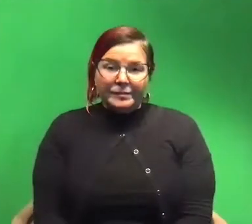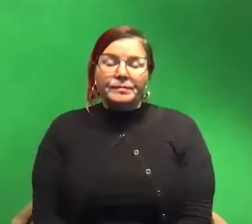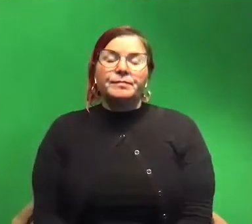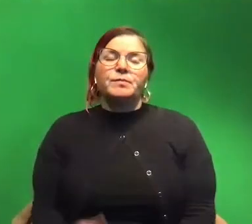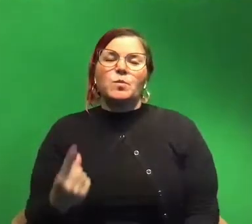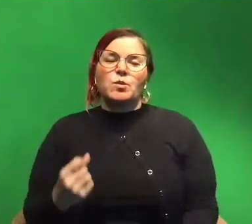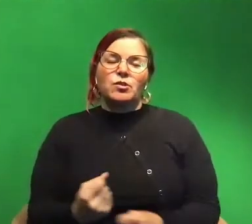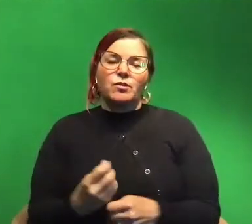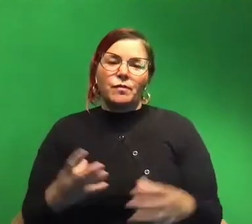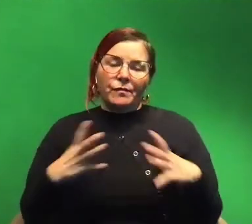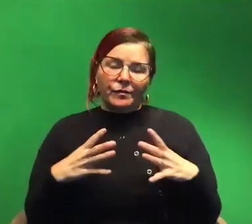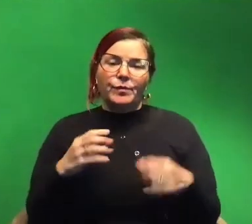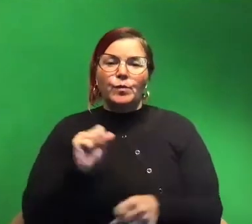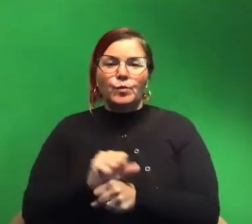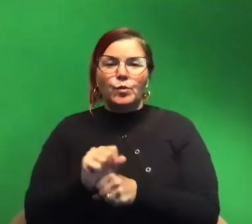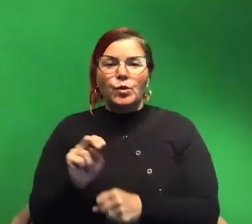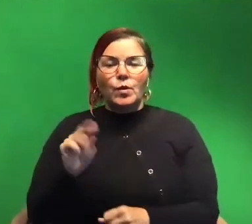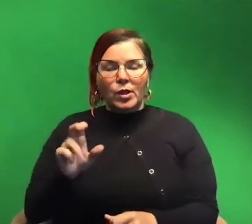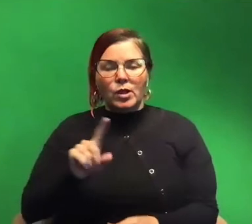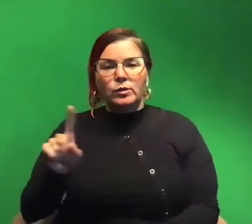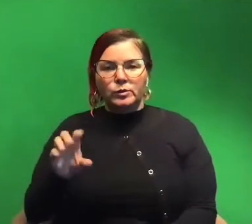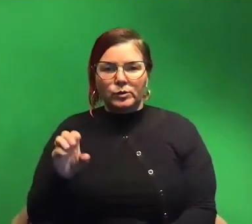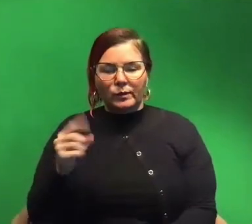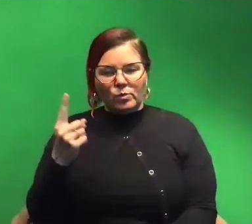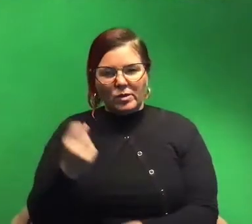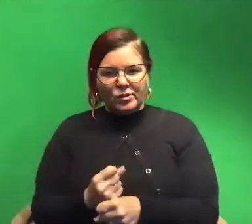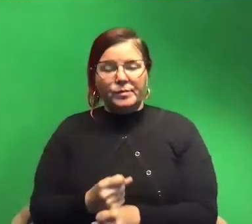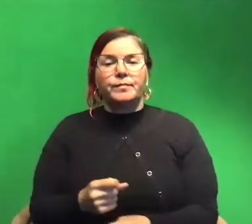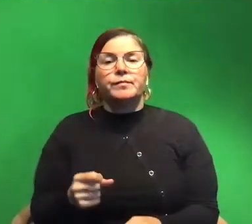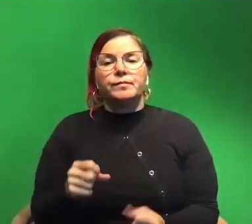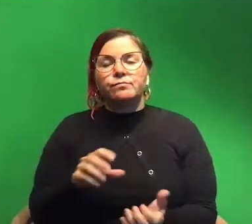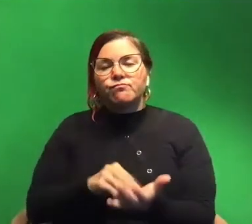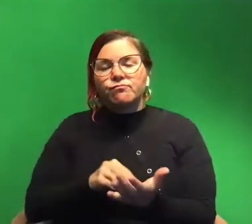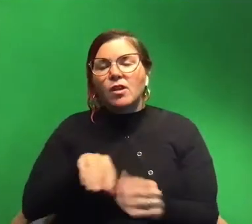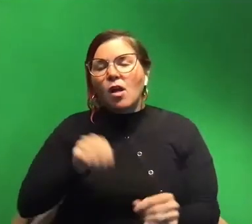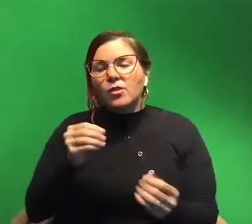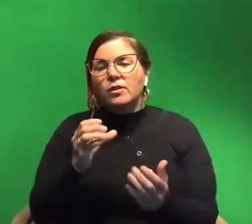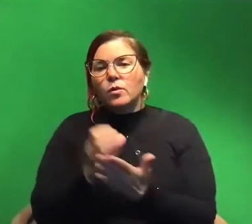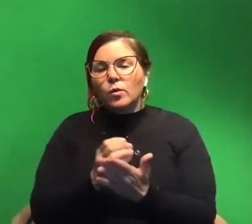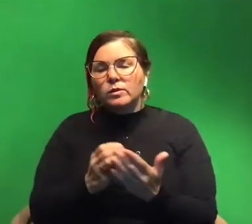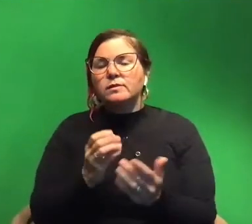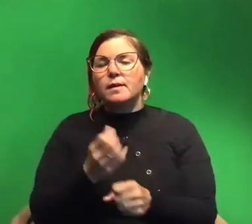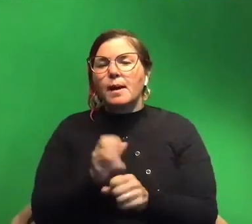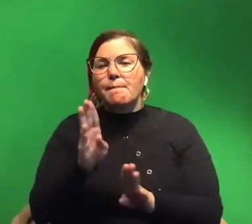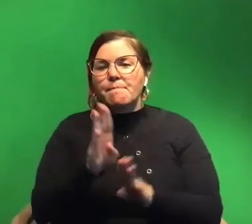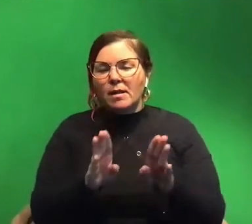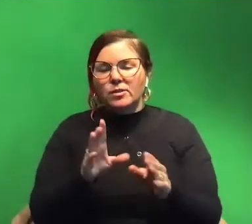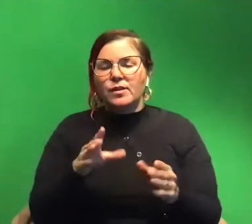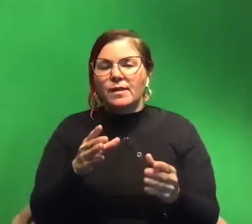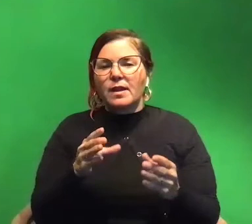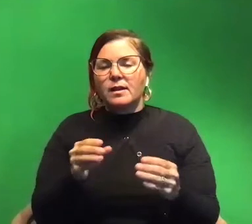off and I worked at the North Carolina Zoo for a year and took some extra classes to get my biology stuff um a little